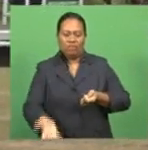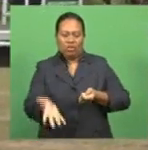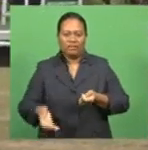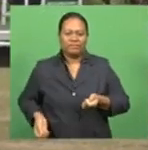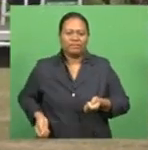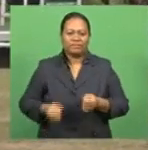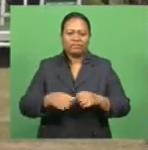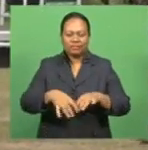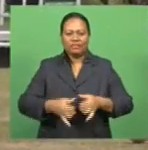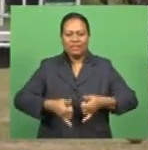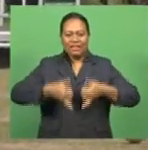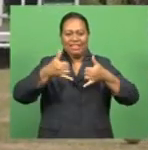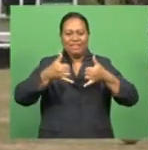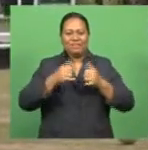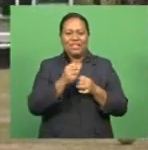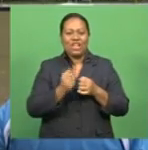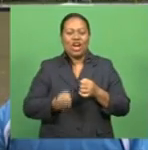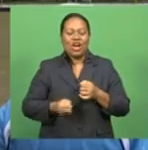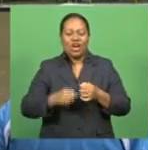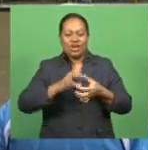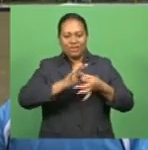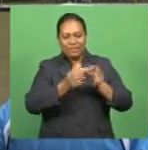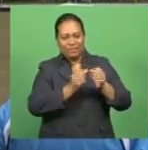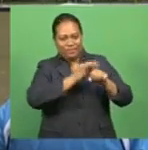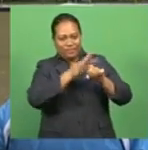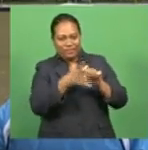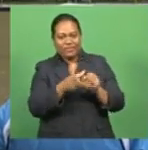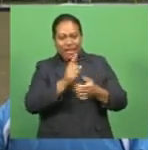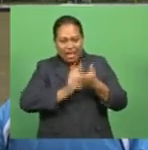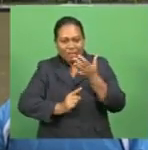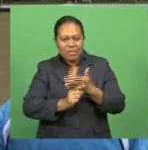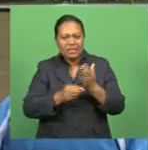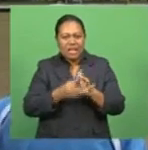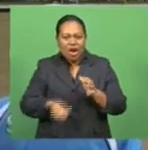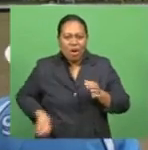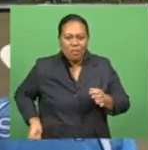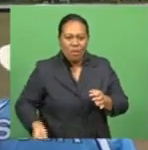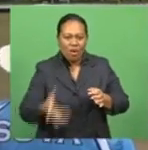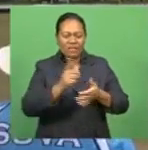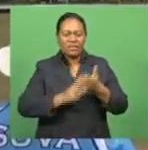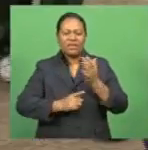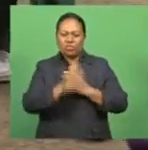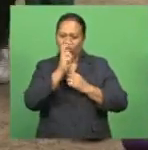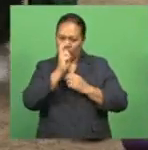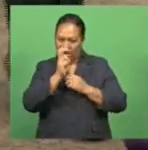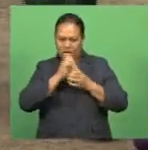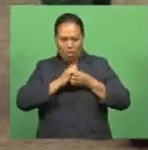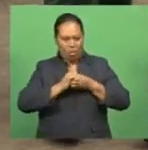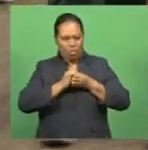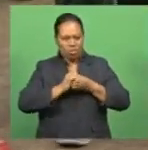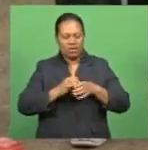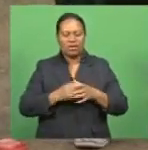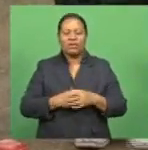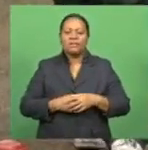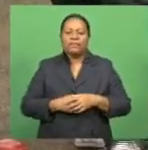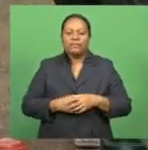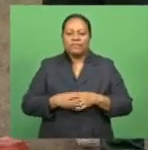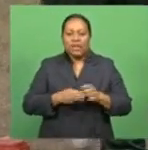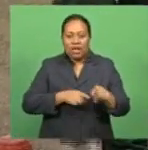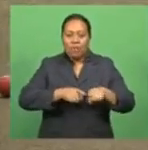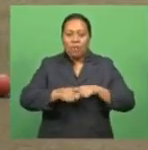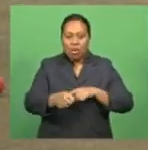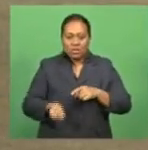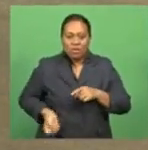Kaleem says with the COVID-19 restrictions in place, bowlers have been advised to train individually. Kaleem says while most